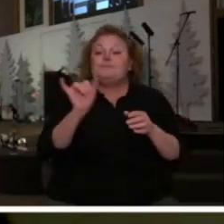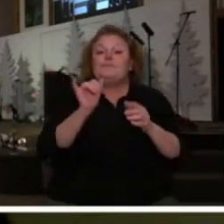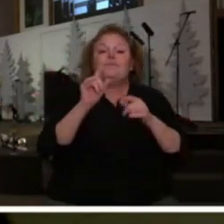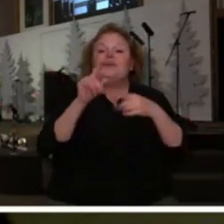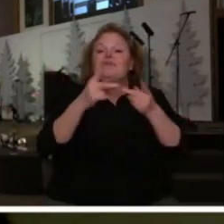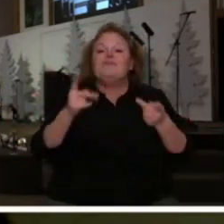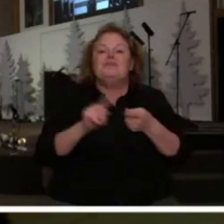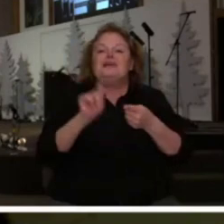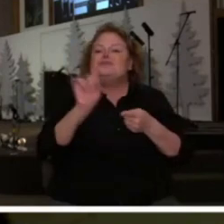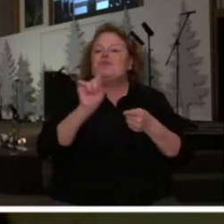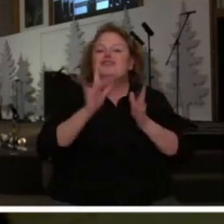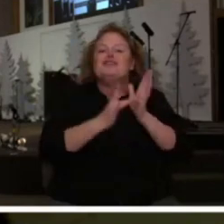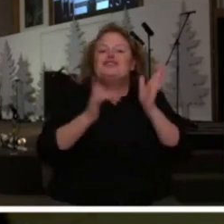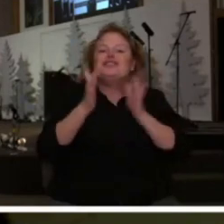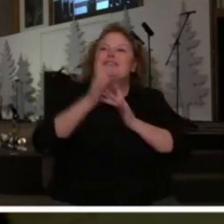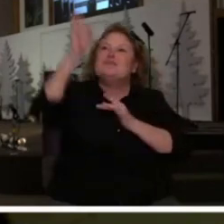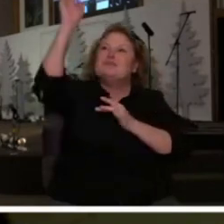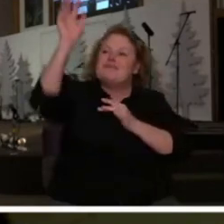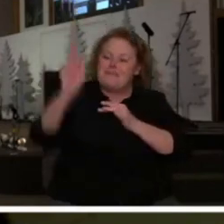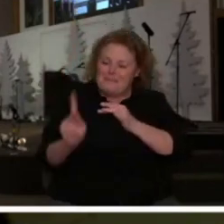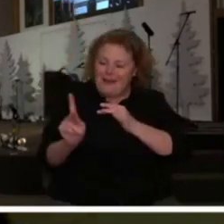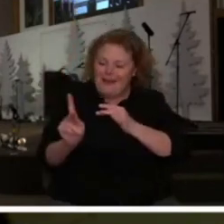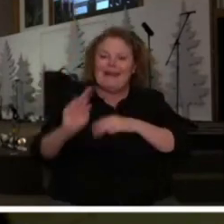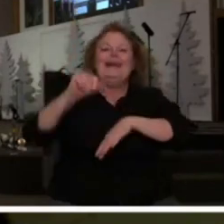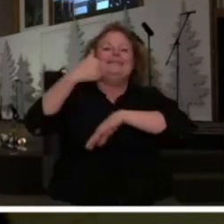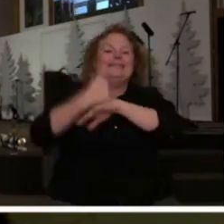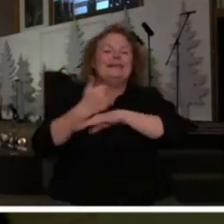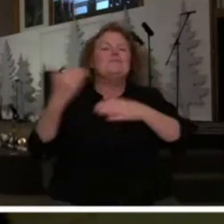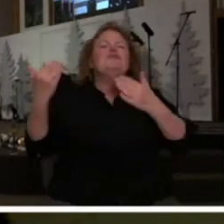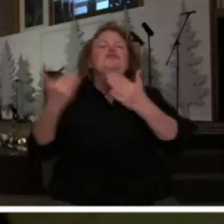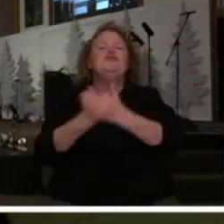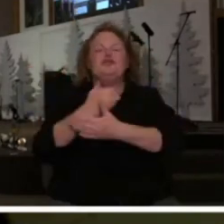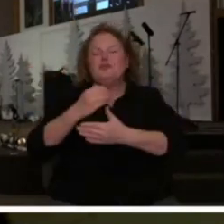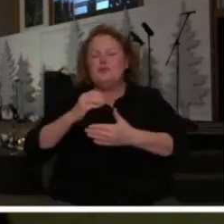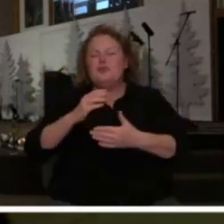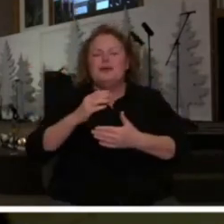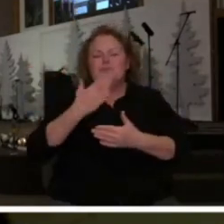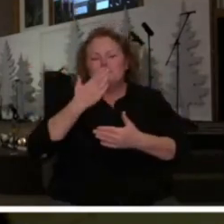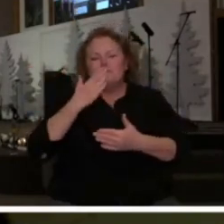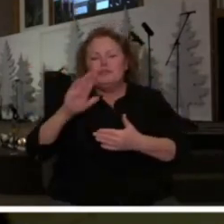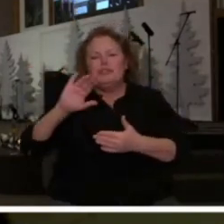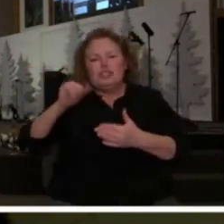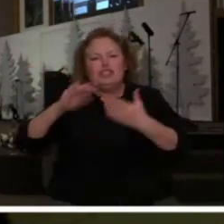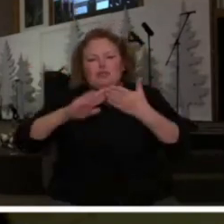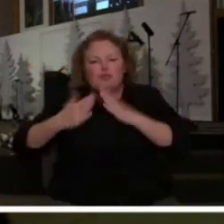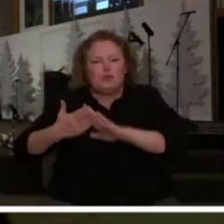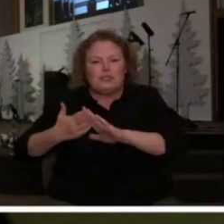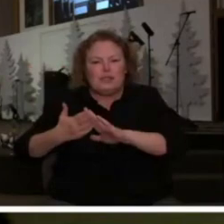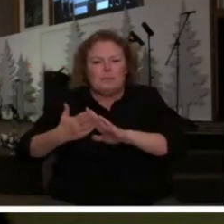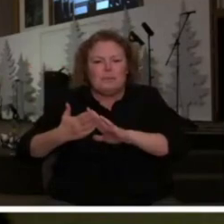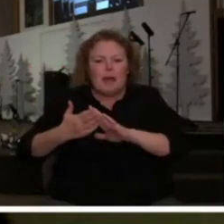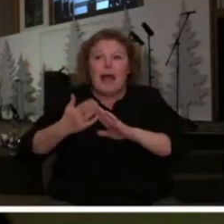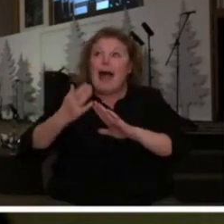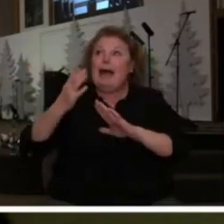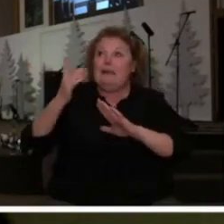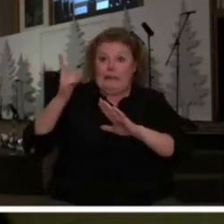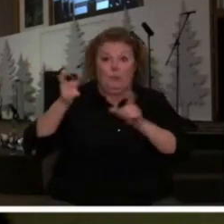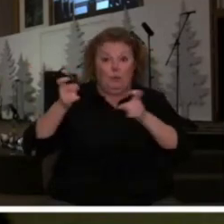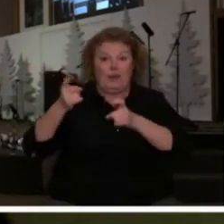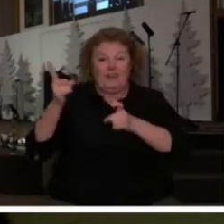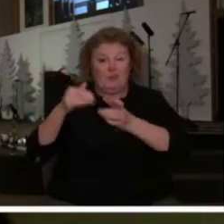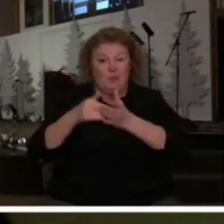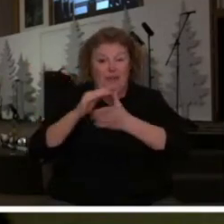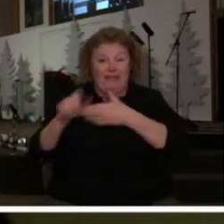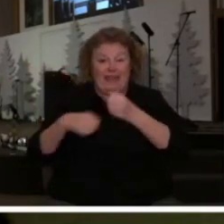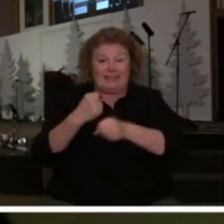one day and there's going to be a new Jerusalem and a new authority in God's kingdom will reign there for a thousand years and the devil